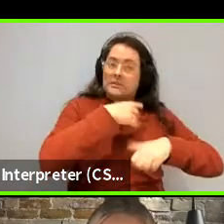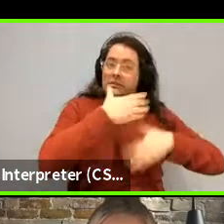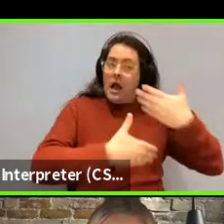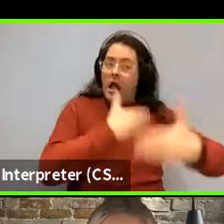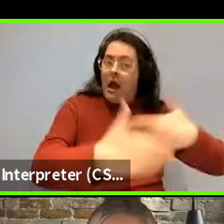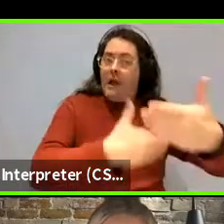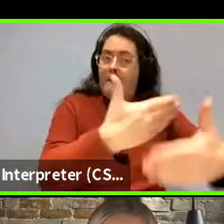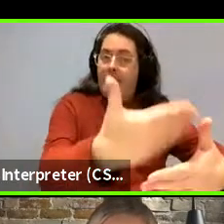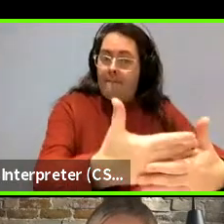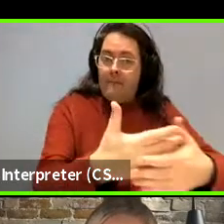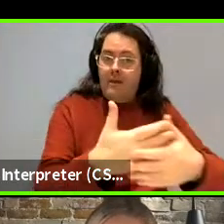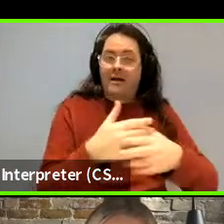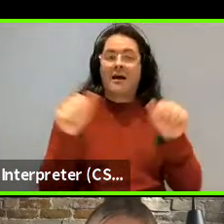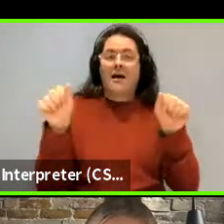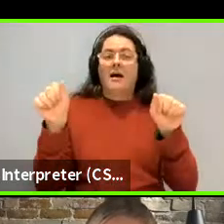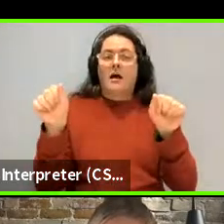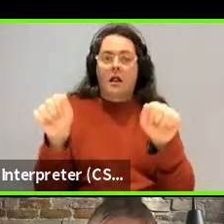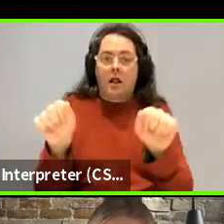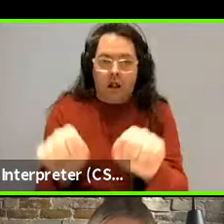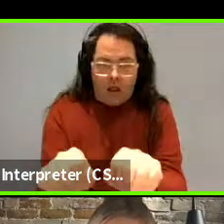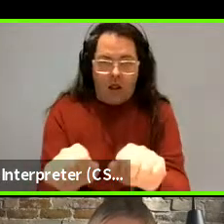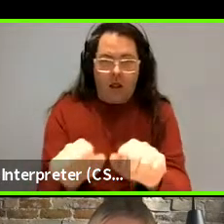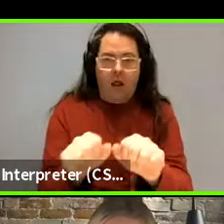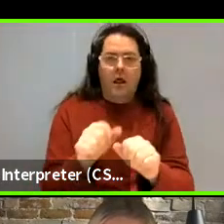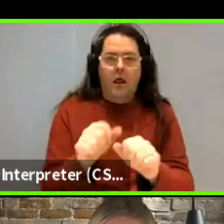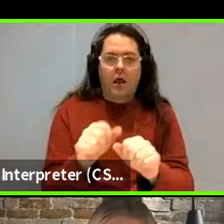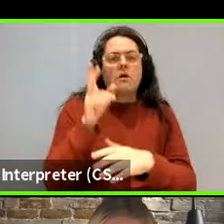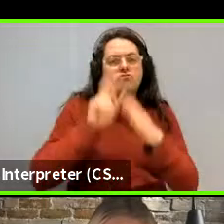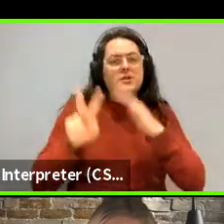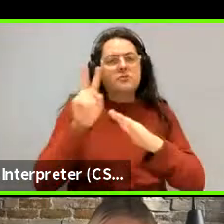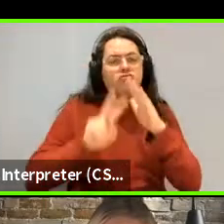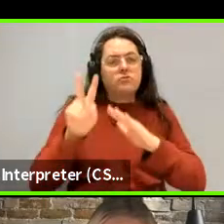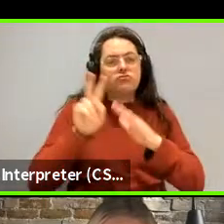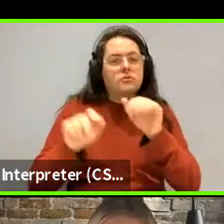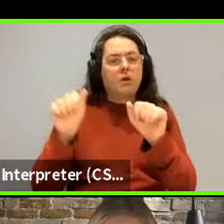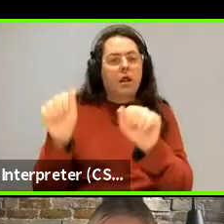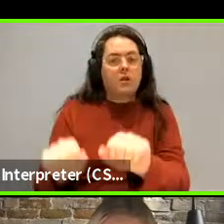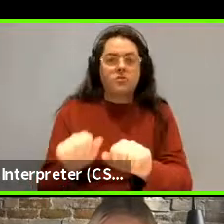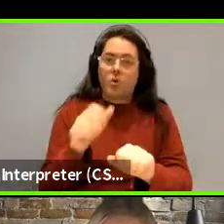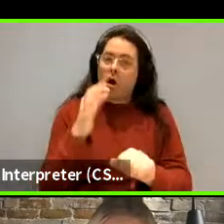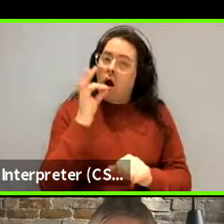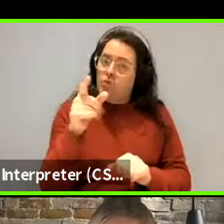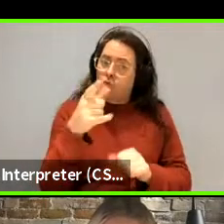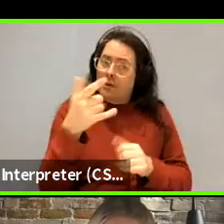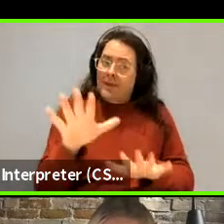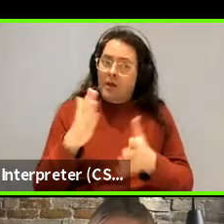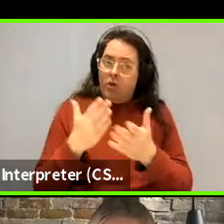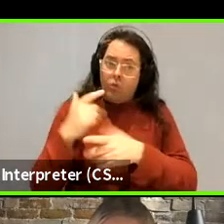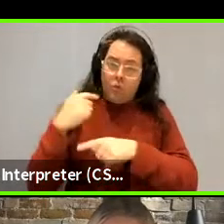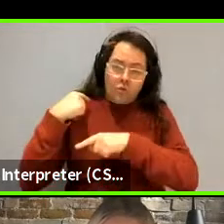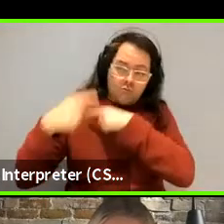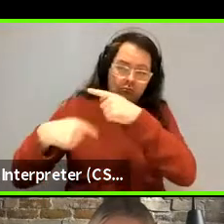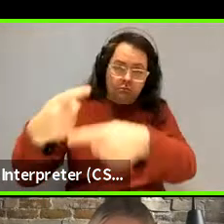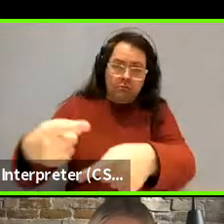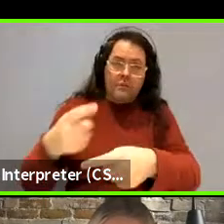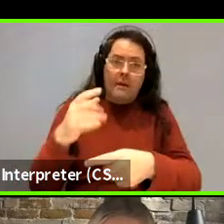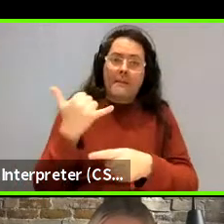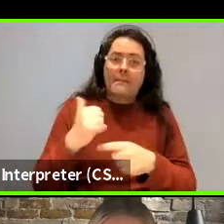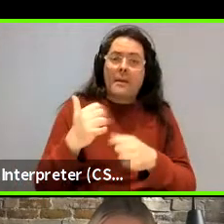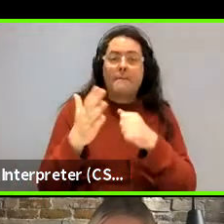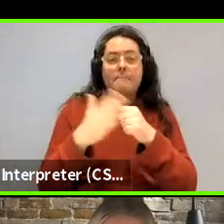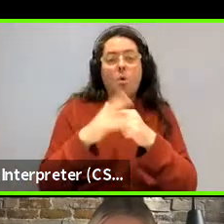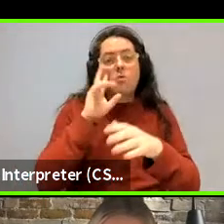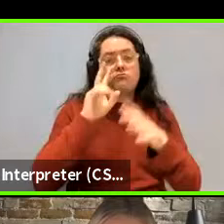shorter durations of predictable elements. So have you actually tested that? Have you looked at whether the same word in more predictable